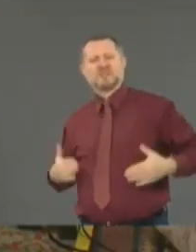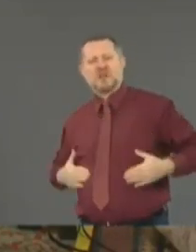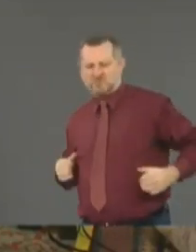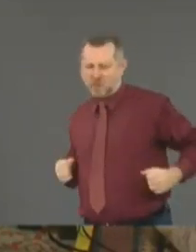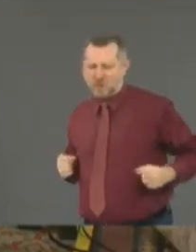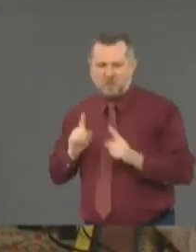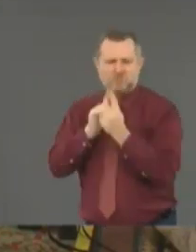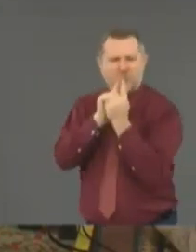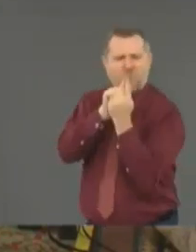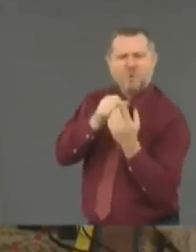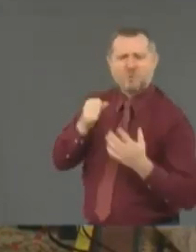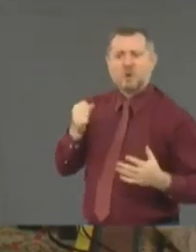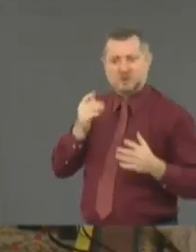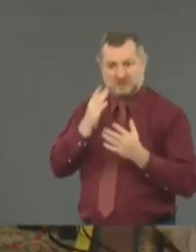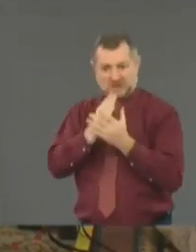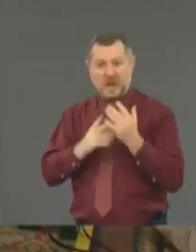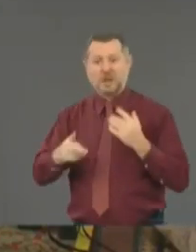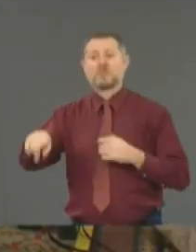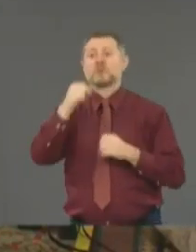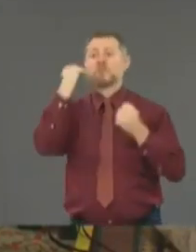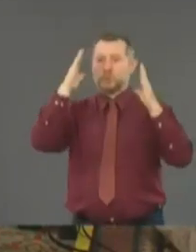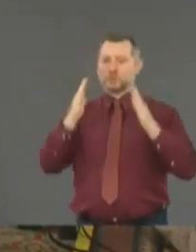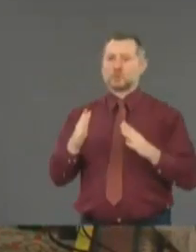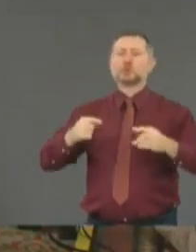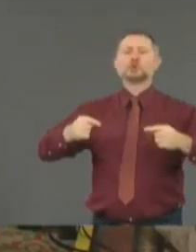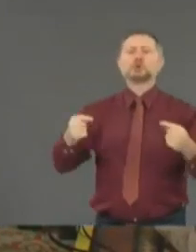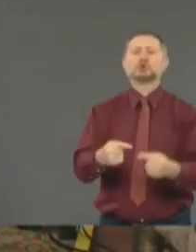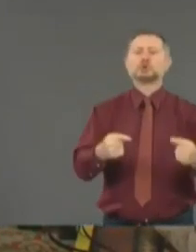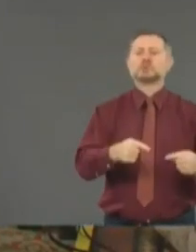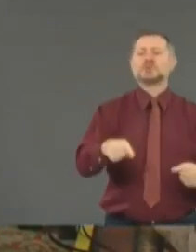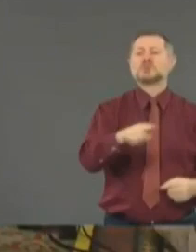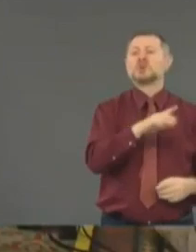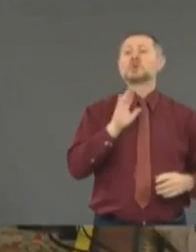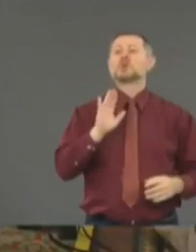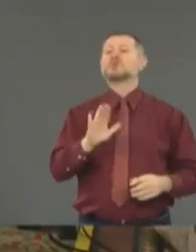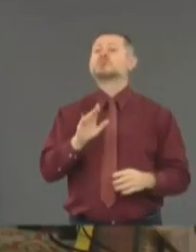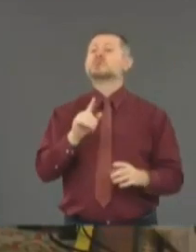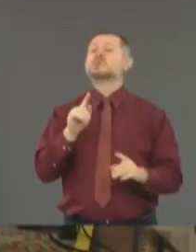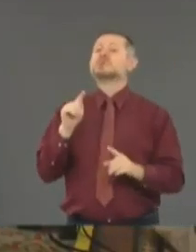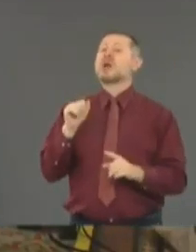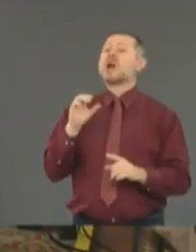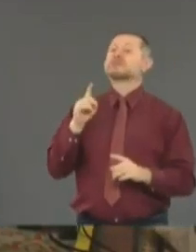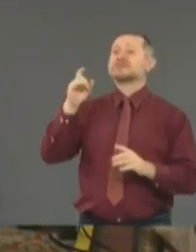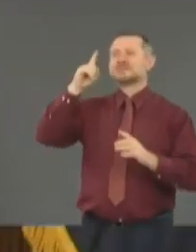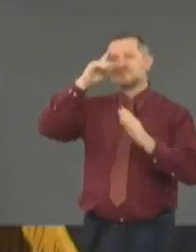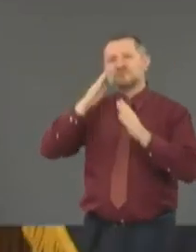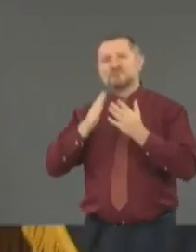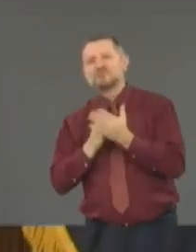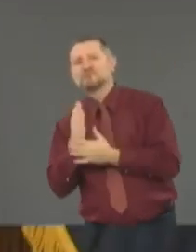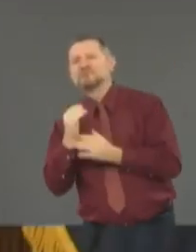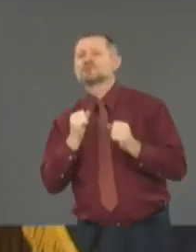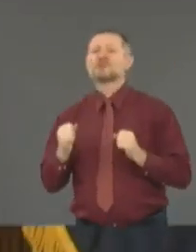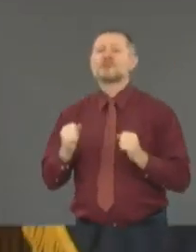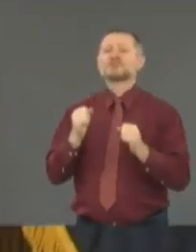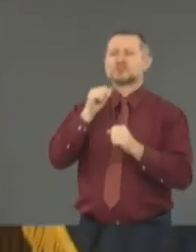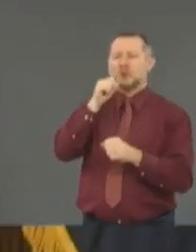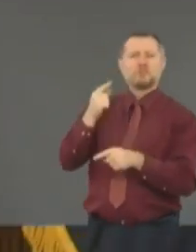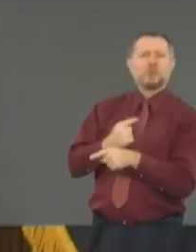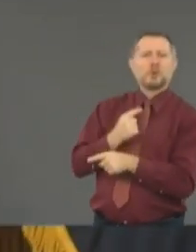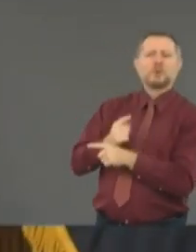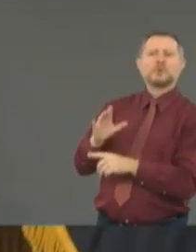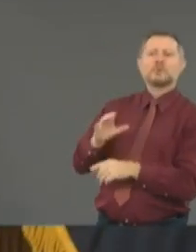were injured. What do you make of those tactics, and is that appropriate for clearing up her view? Police have to enforce the law.